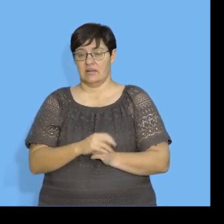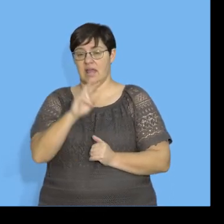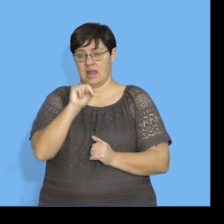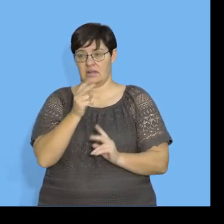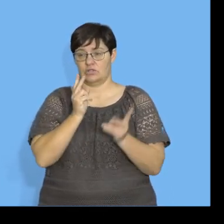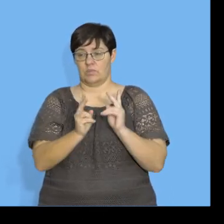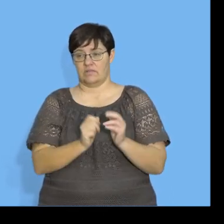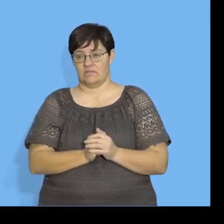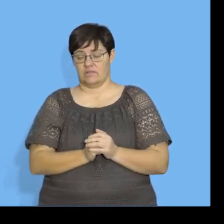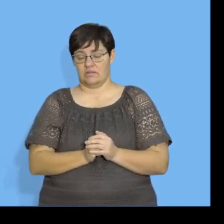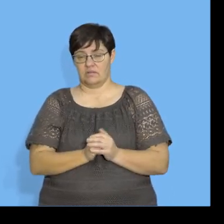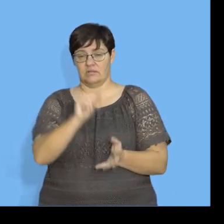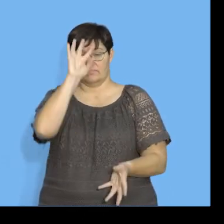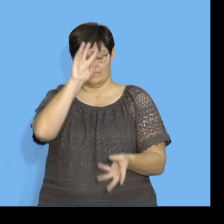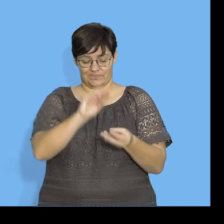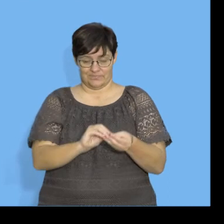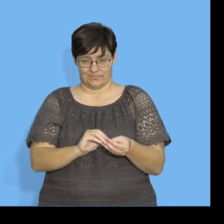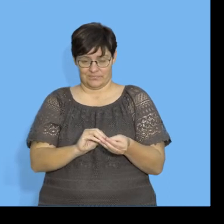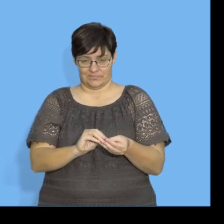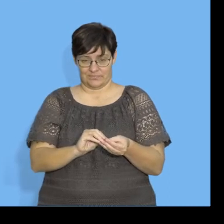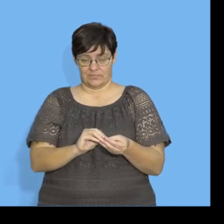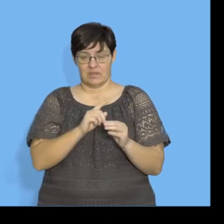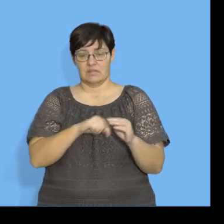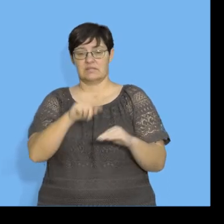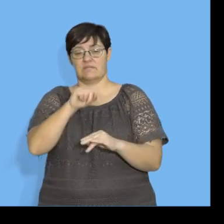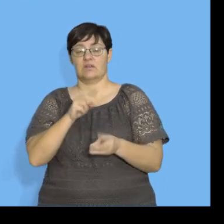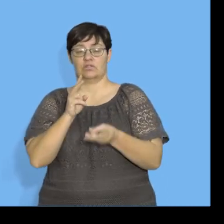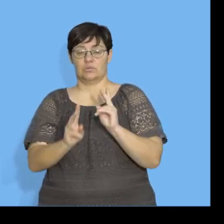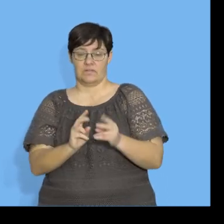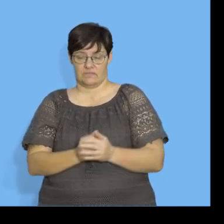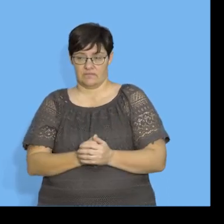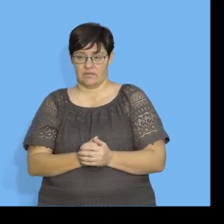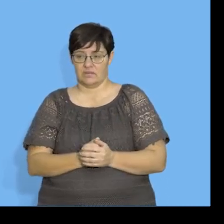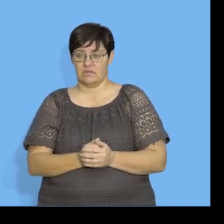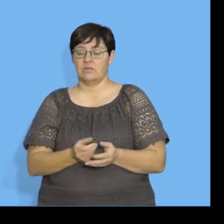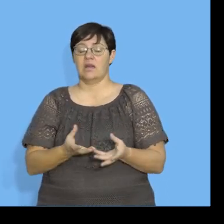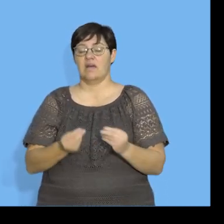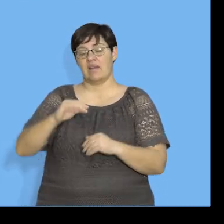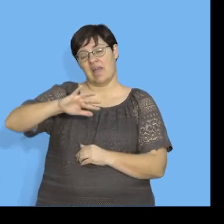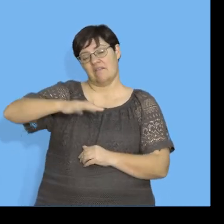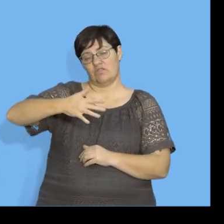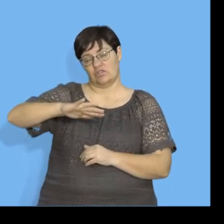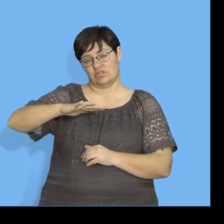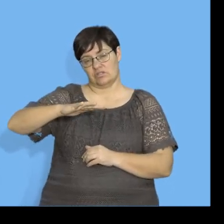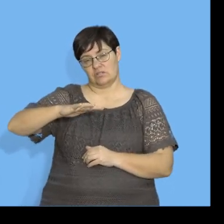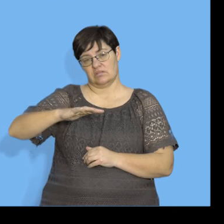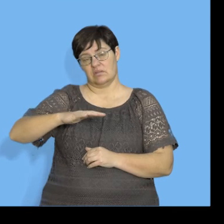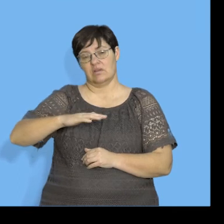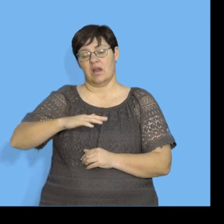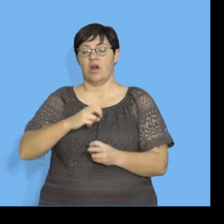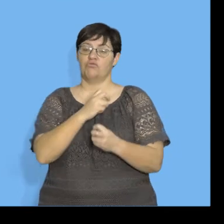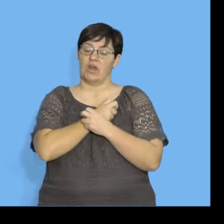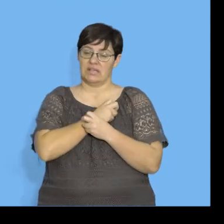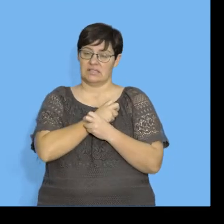n is 12. So this is the sum of everything, divided by 12. We get that the average resting